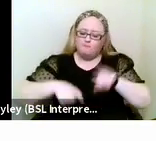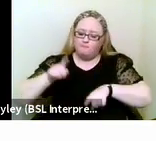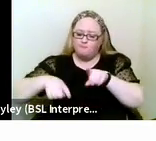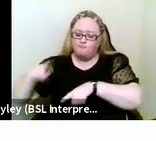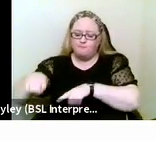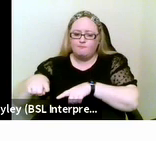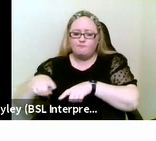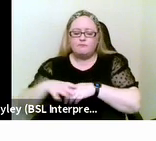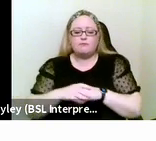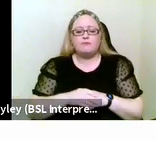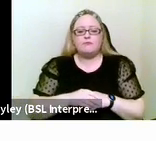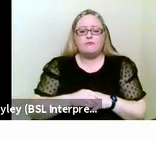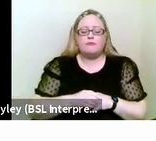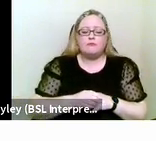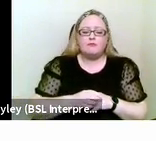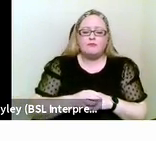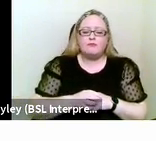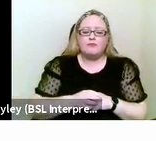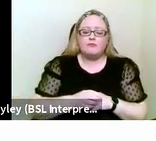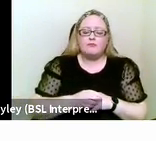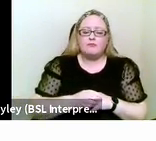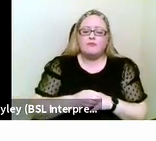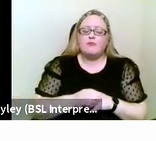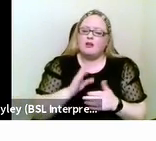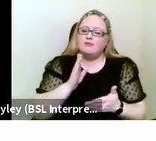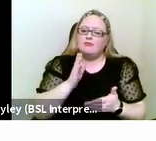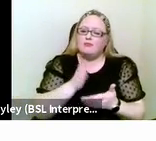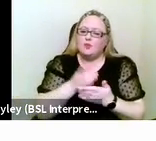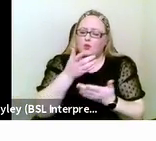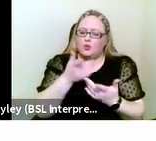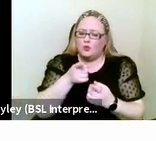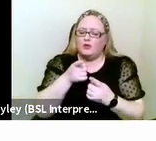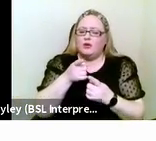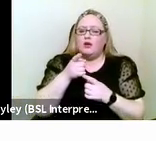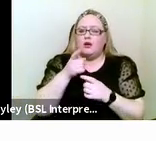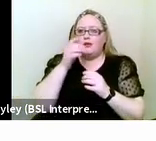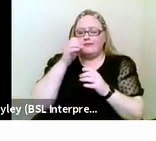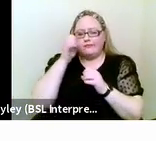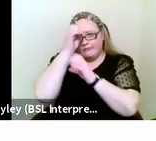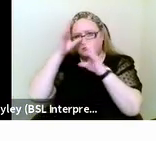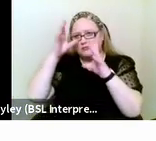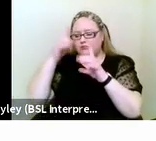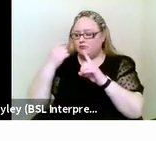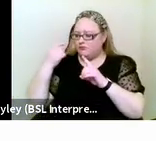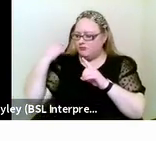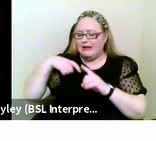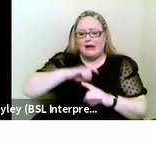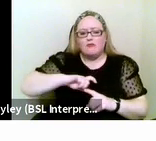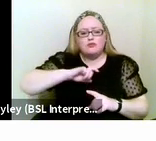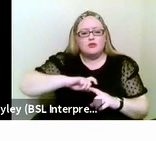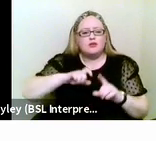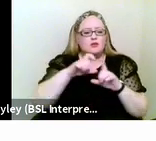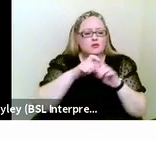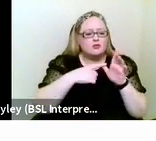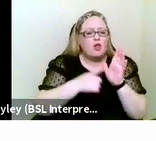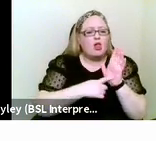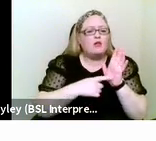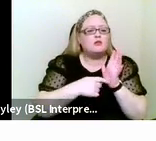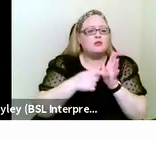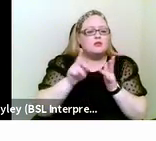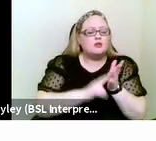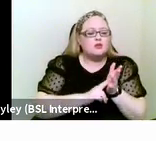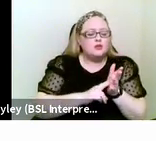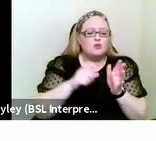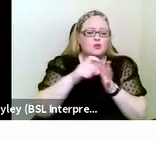that the characters we were talking about briefly before, Dalton and Dora and Matt and Aisha, have